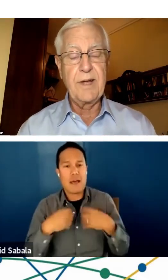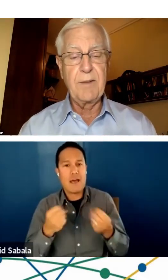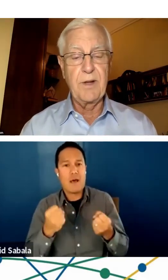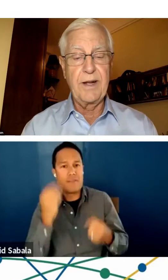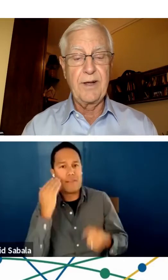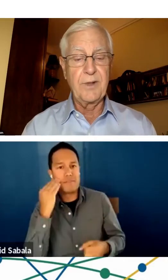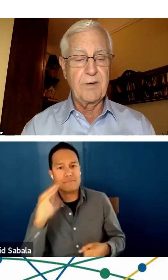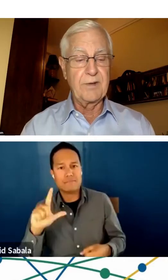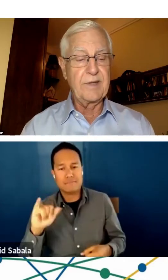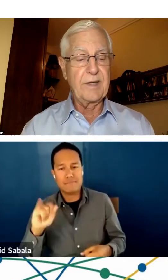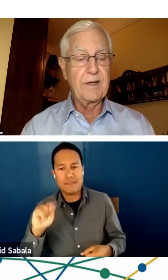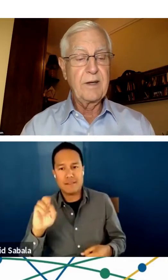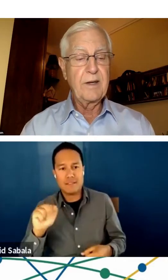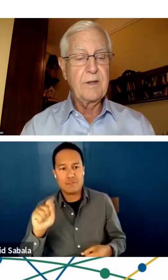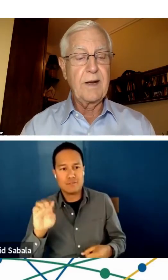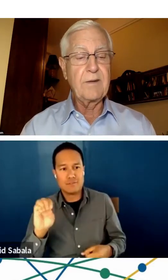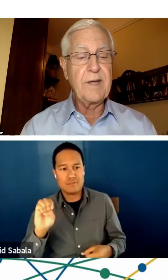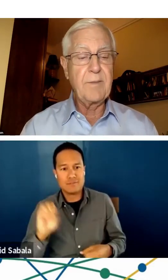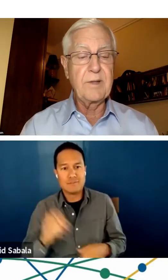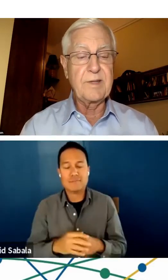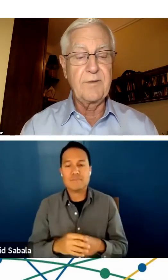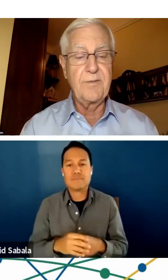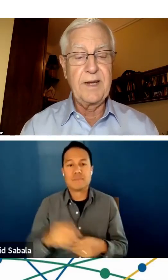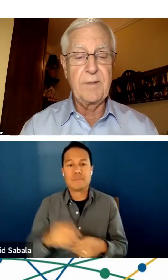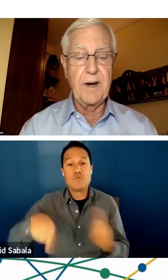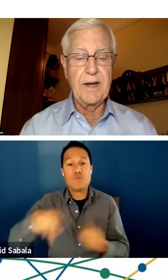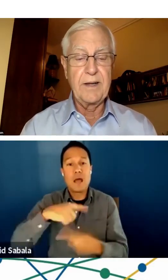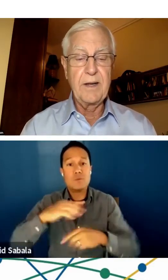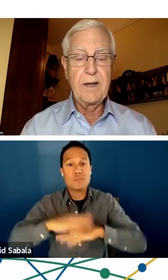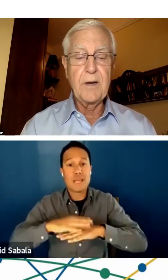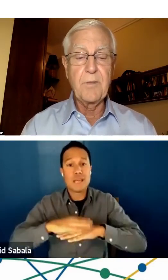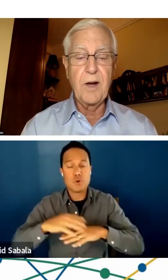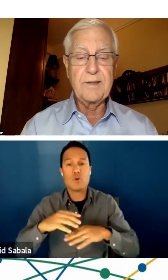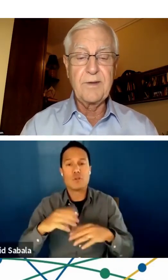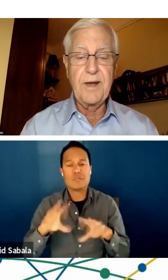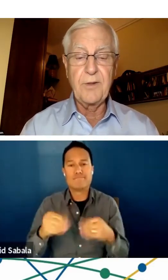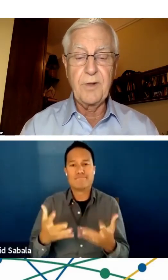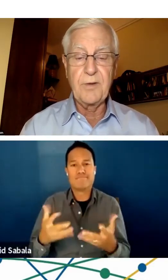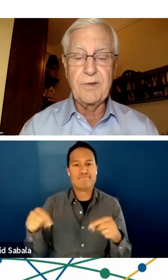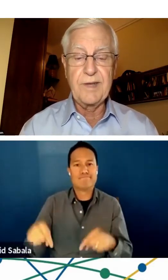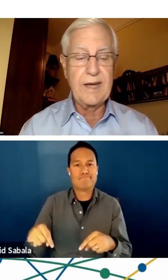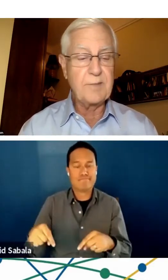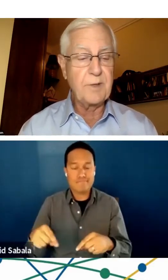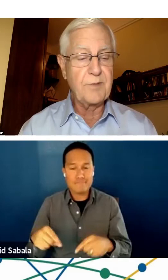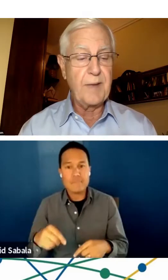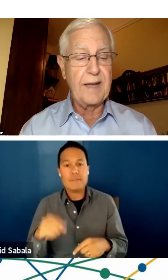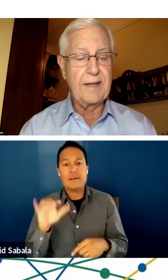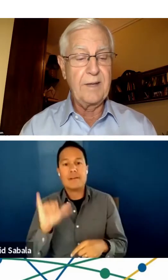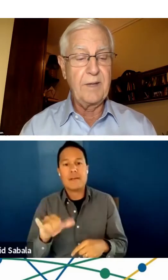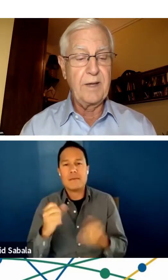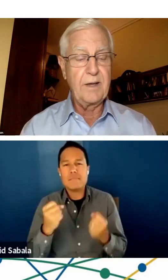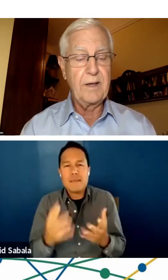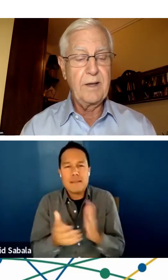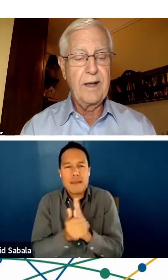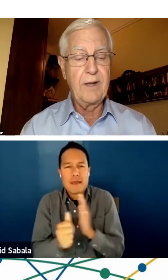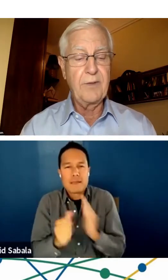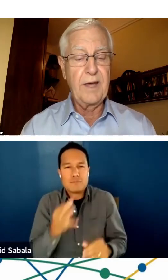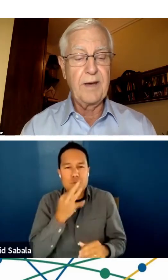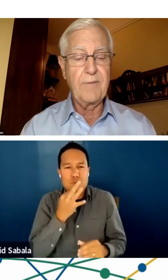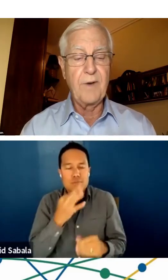by the Roundtable on Health Literacy. The Roundtable is a convening body comprised of health literacy experts from academia,